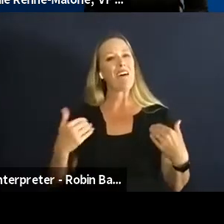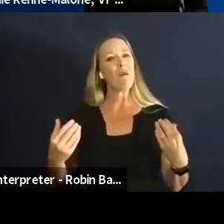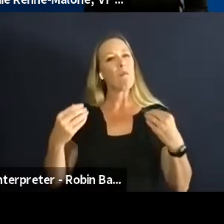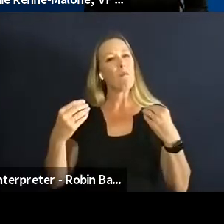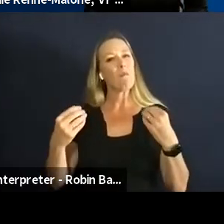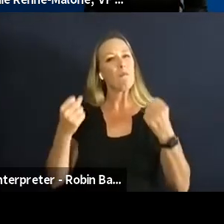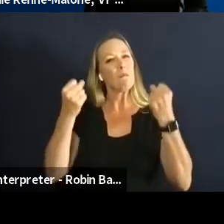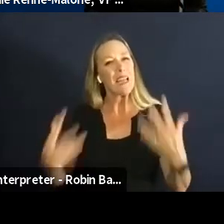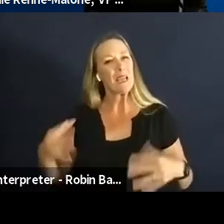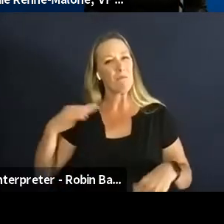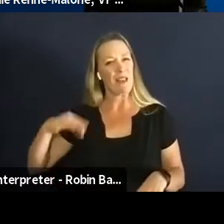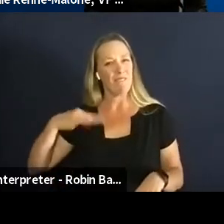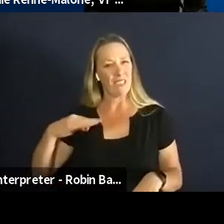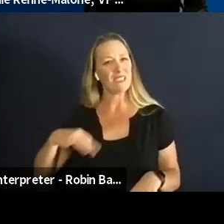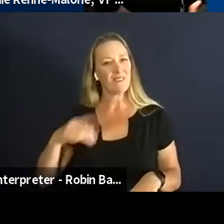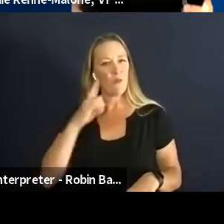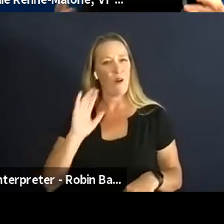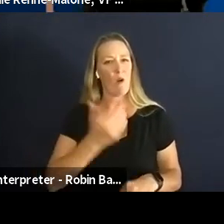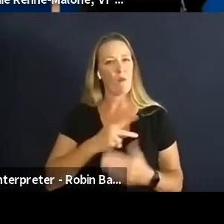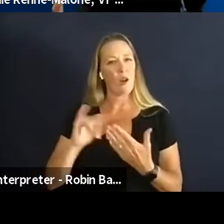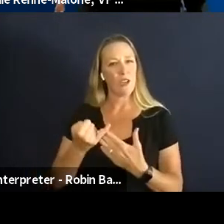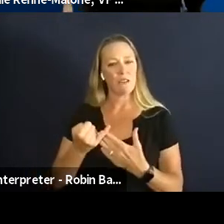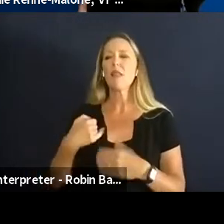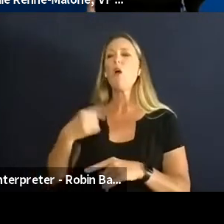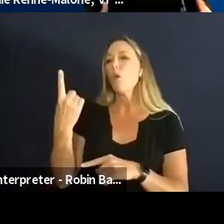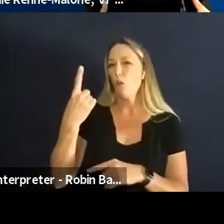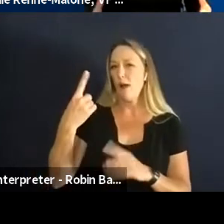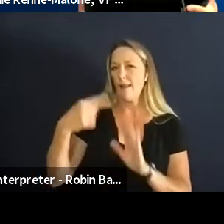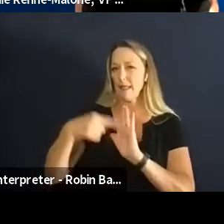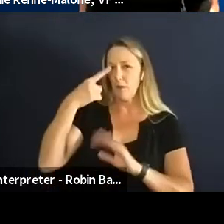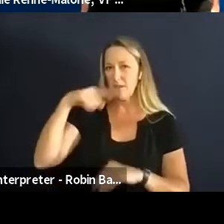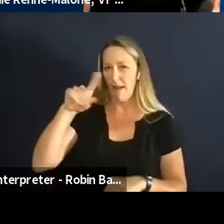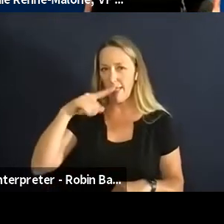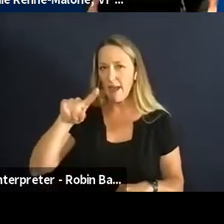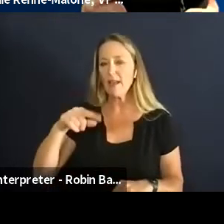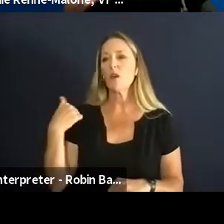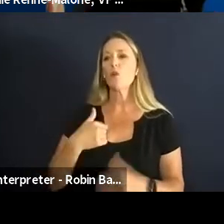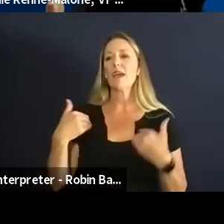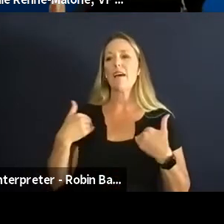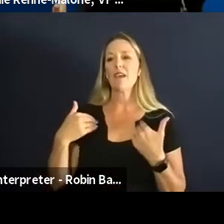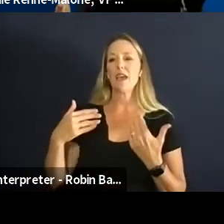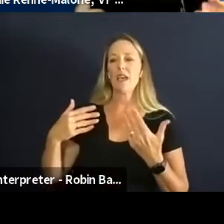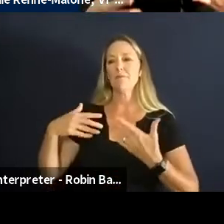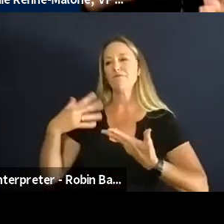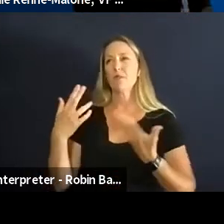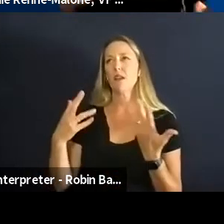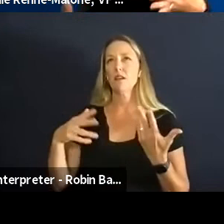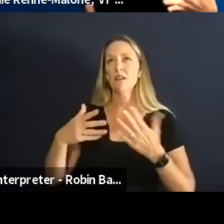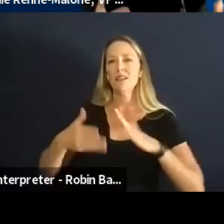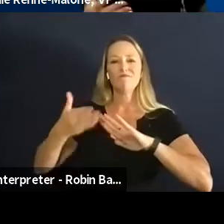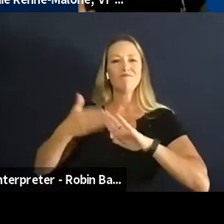give you an example from Thailand. are working on a it's called a regenerative pilot project for rubber. So regenerative is really again